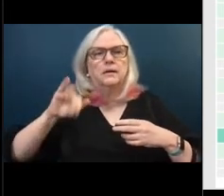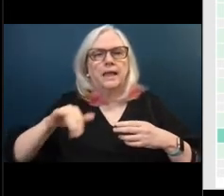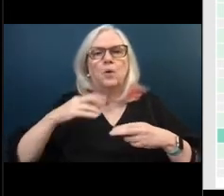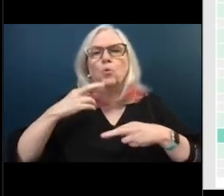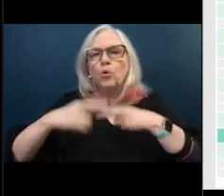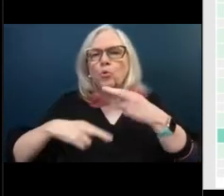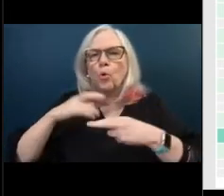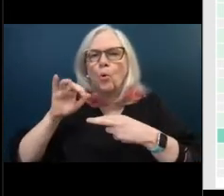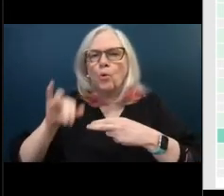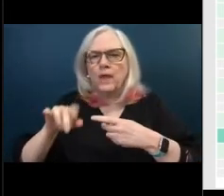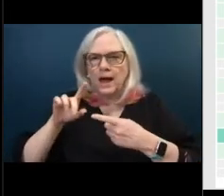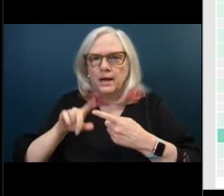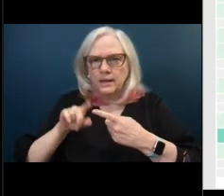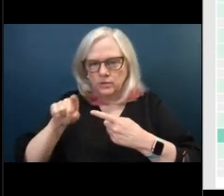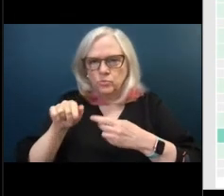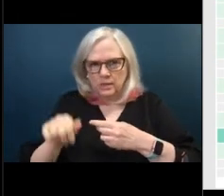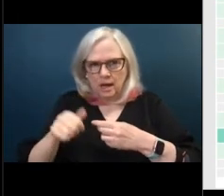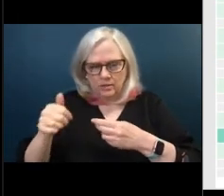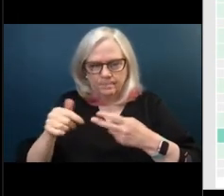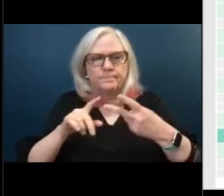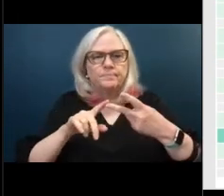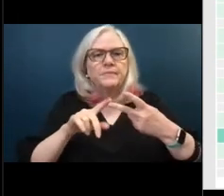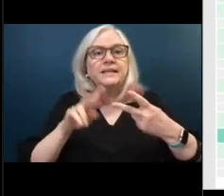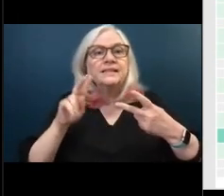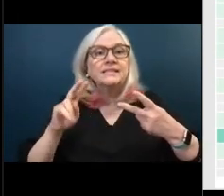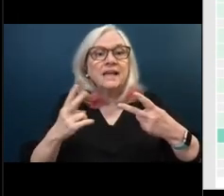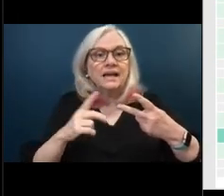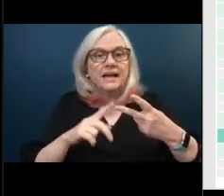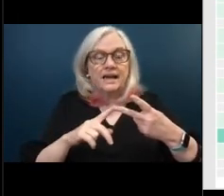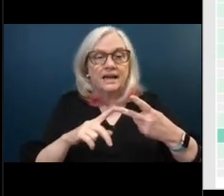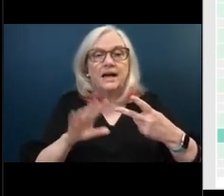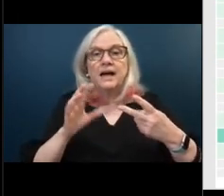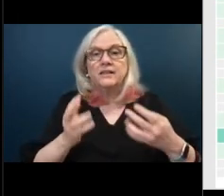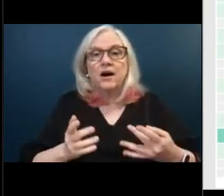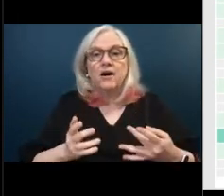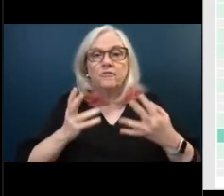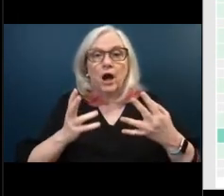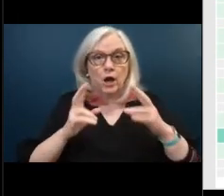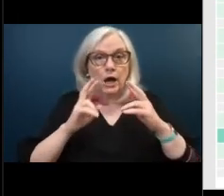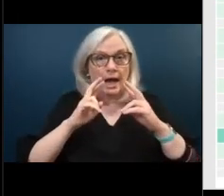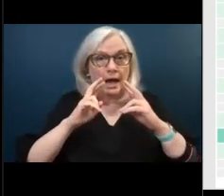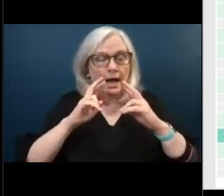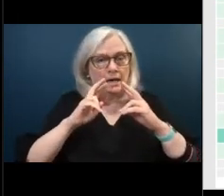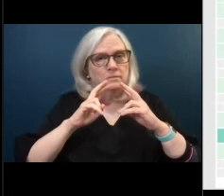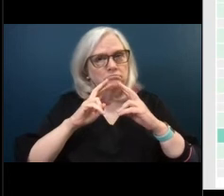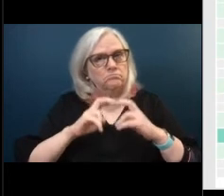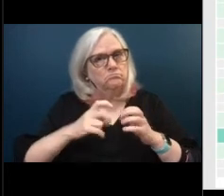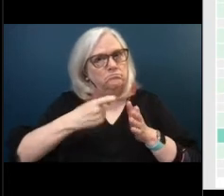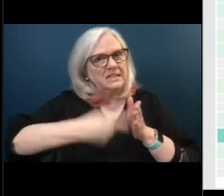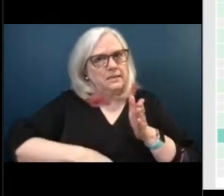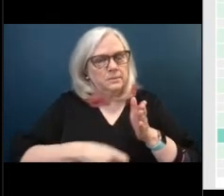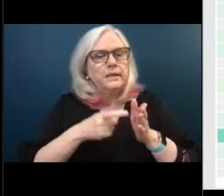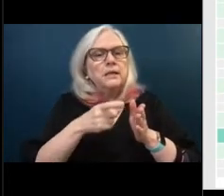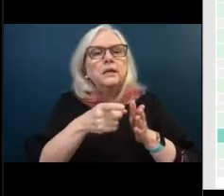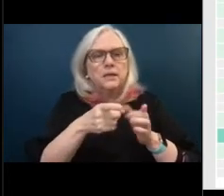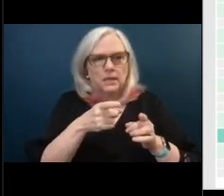county roll and the second uh the fire assessment is collected every year through that way and it has proved to be very